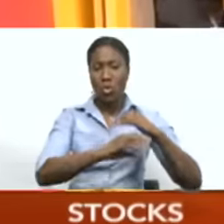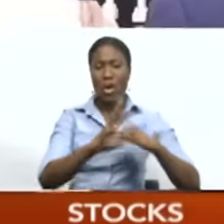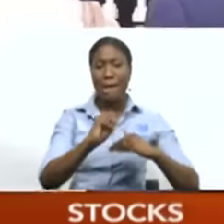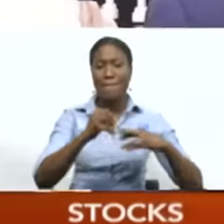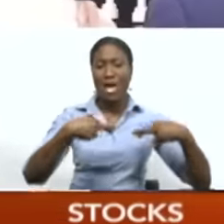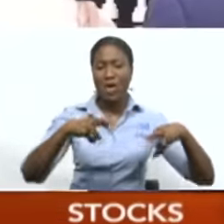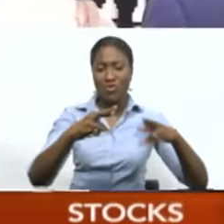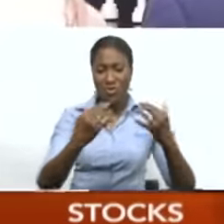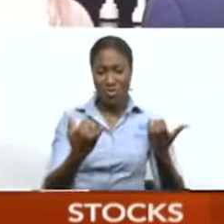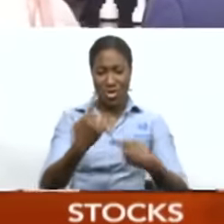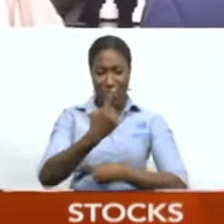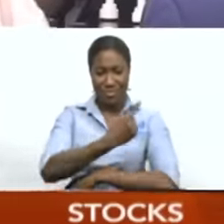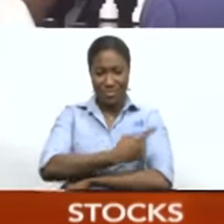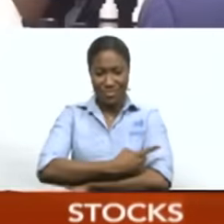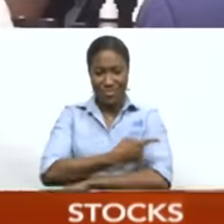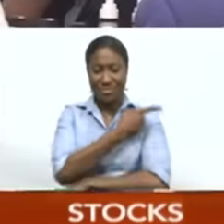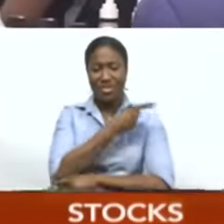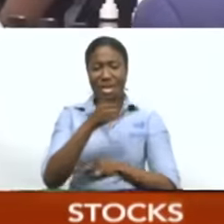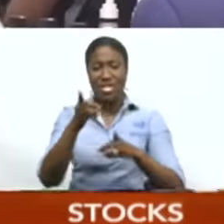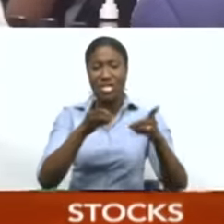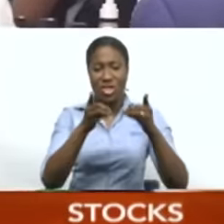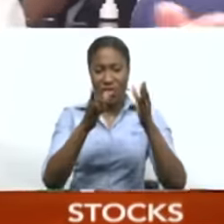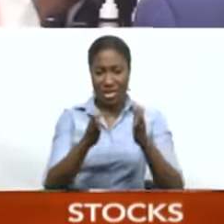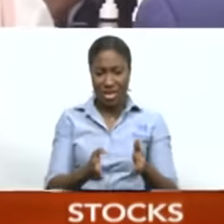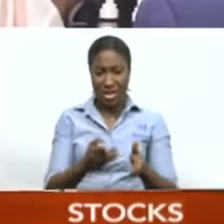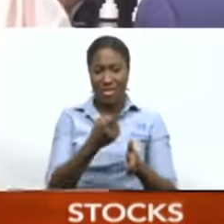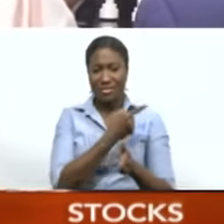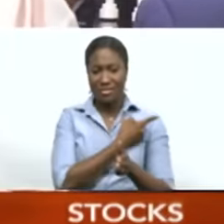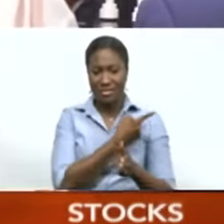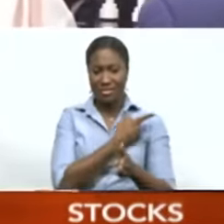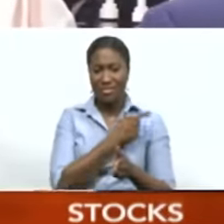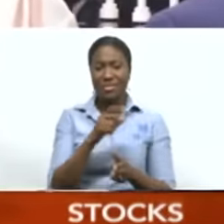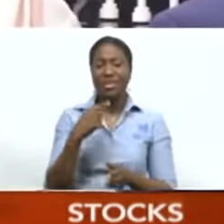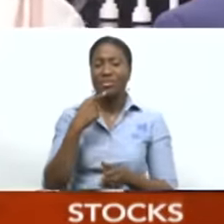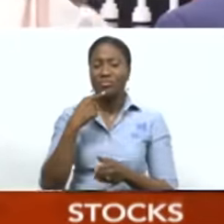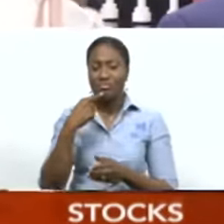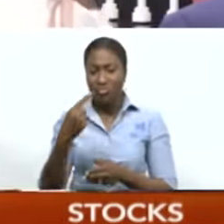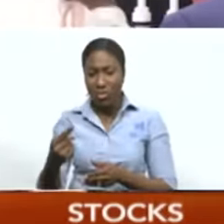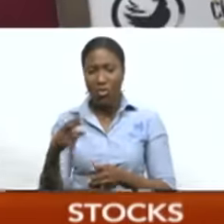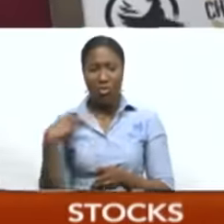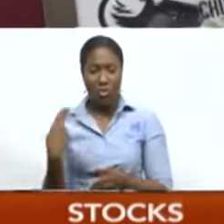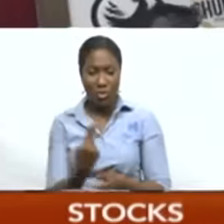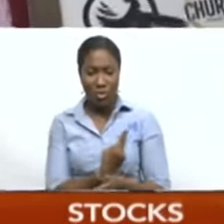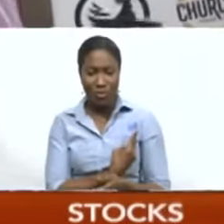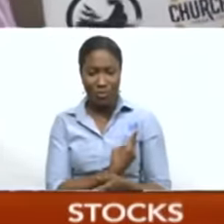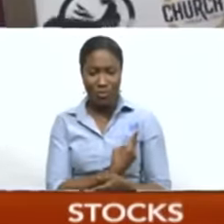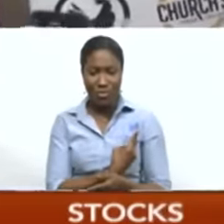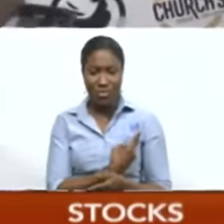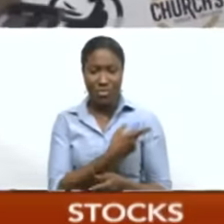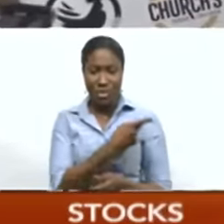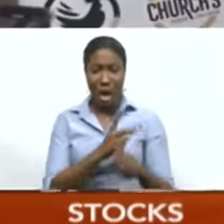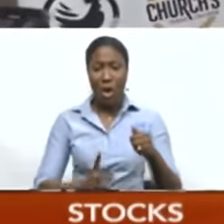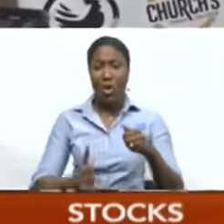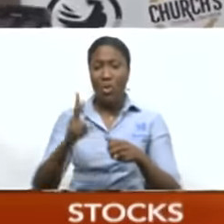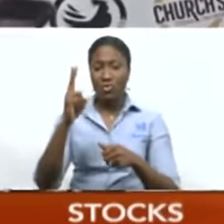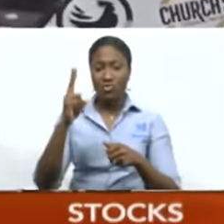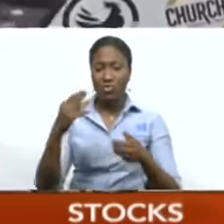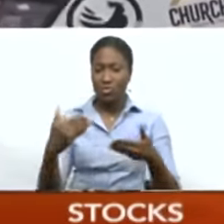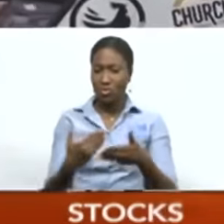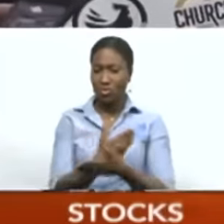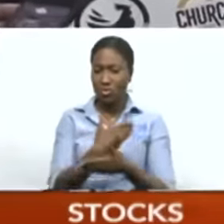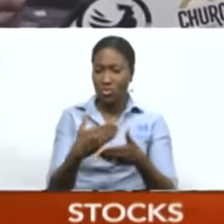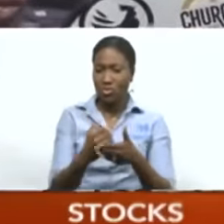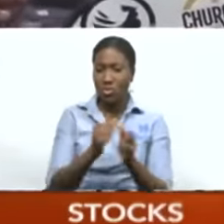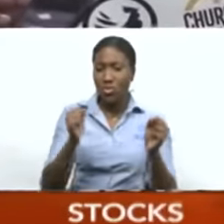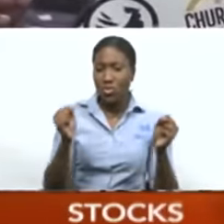today, Global Brands Director William Sabger-Bood told CNC3 Business Watch the launch of new cold drinks at